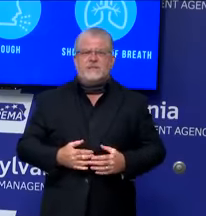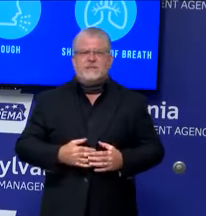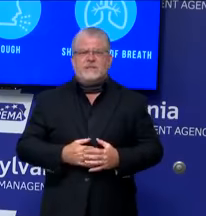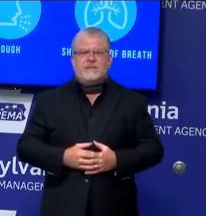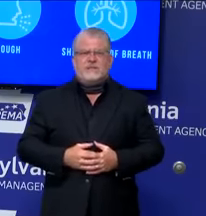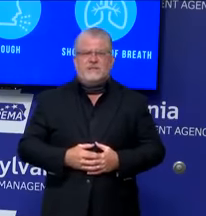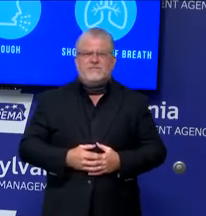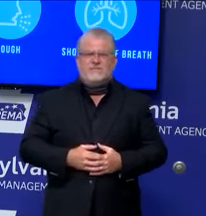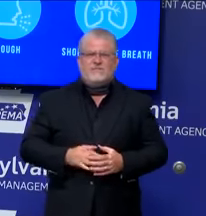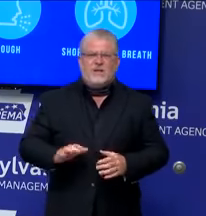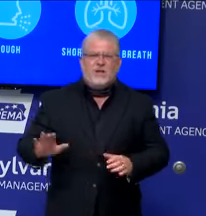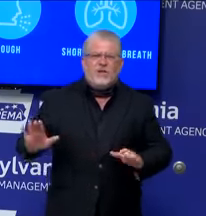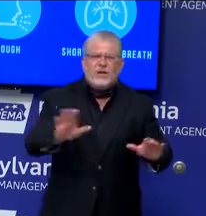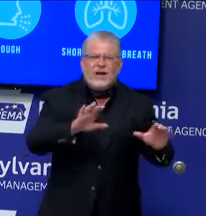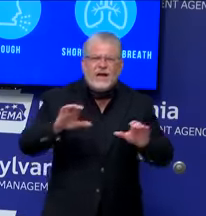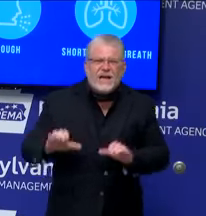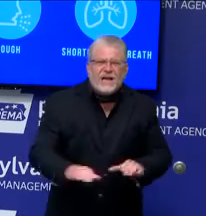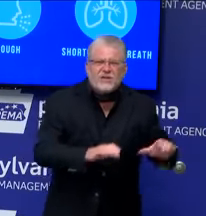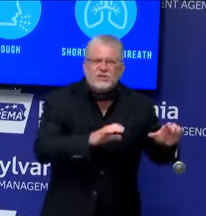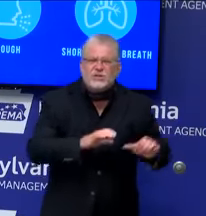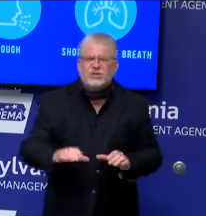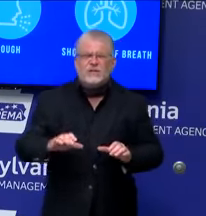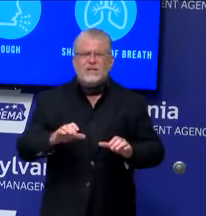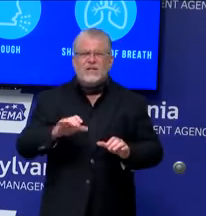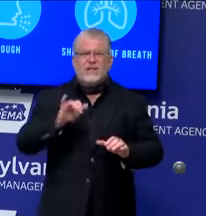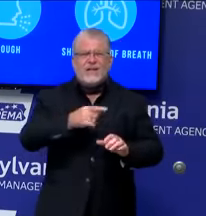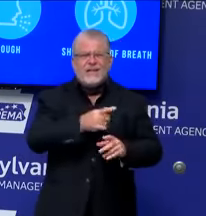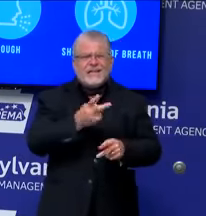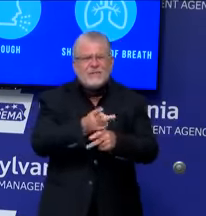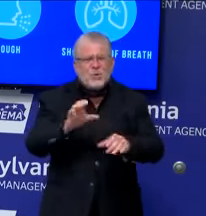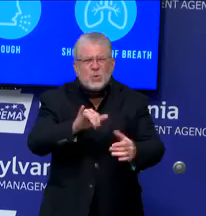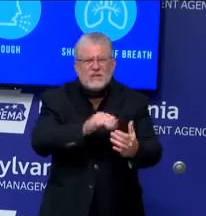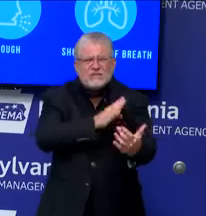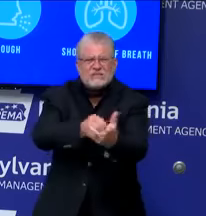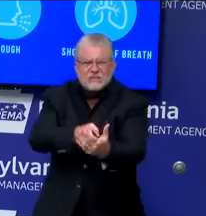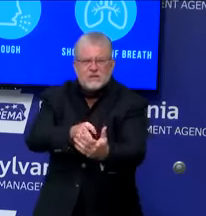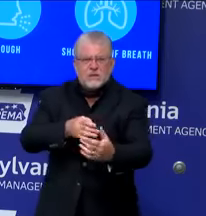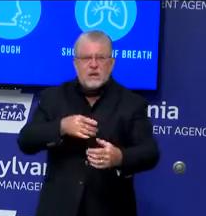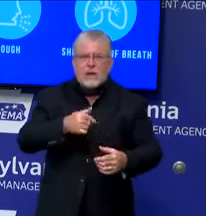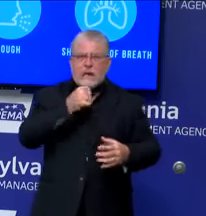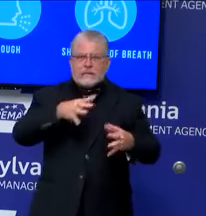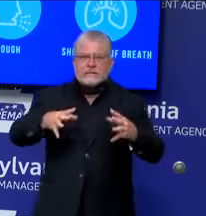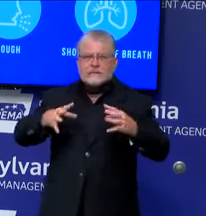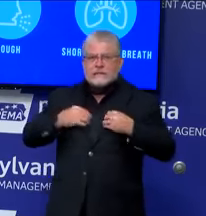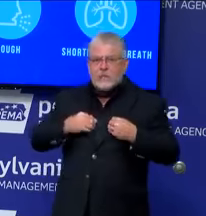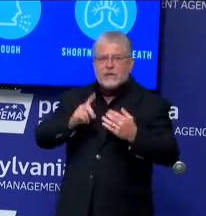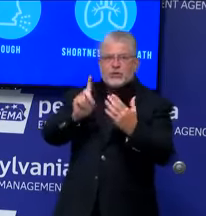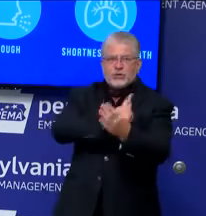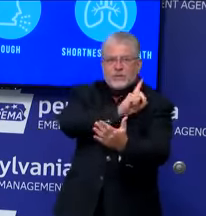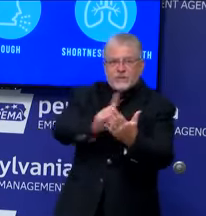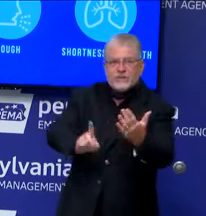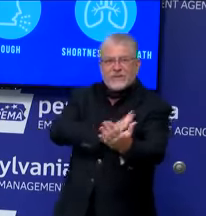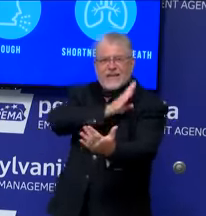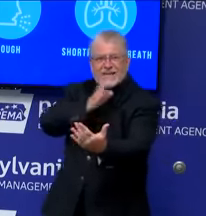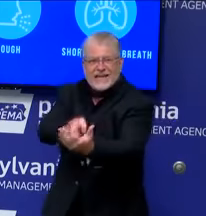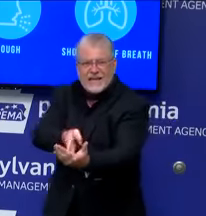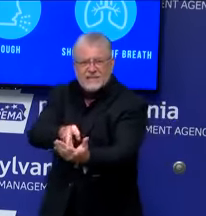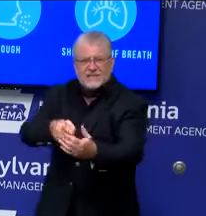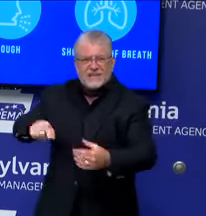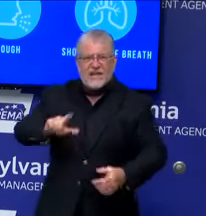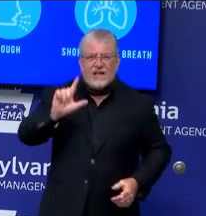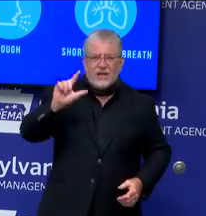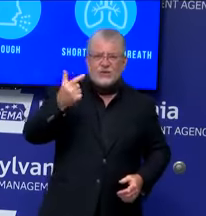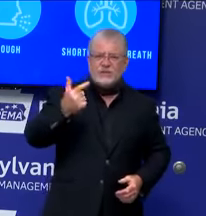perpetuate the spirit of intolerance and discrimination against LGBTQ individuals and